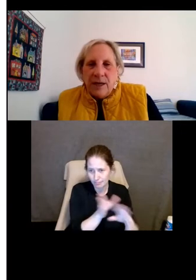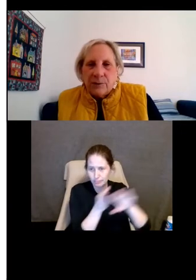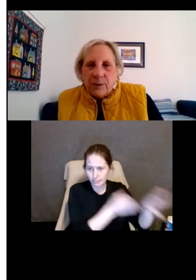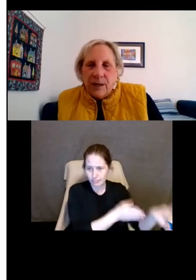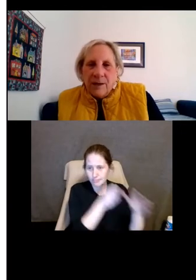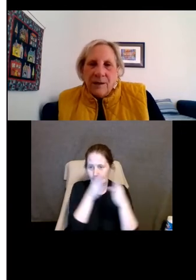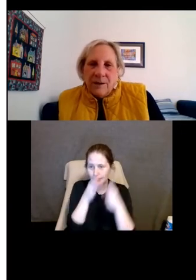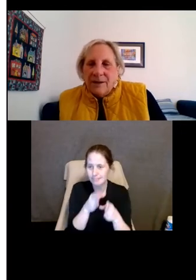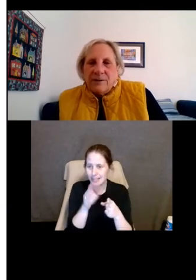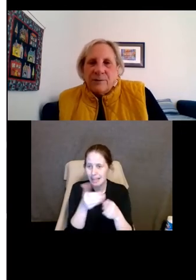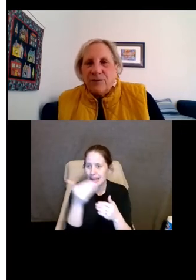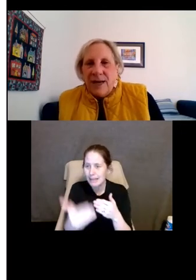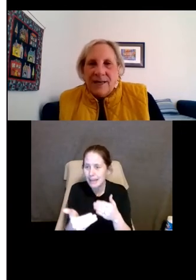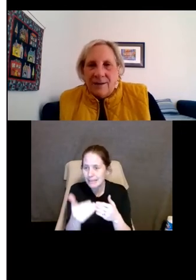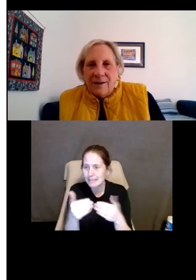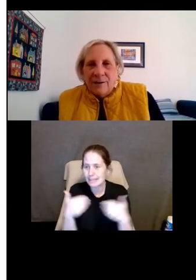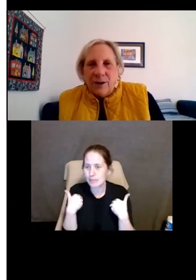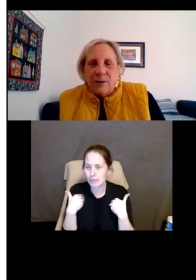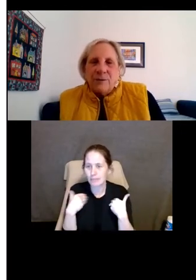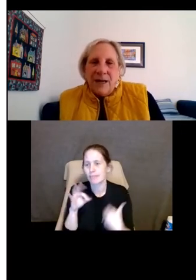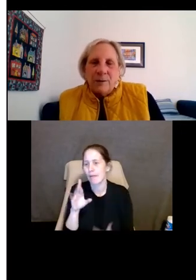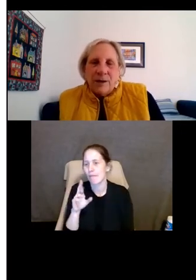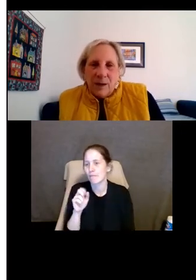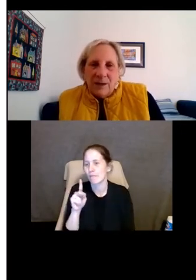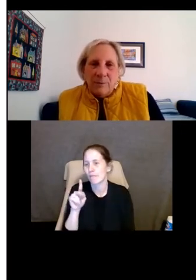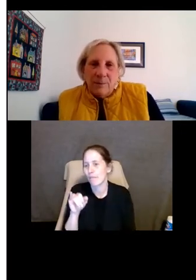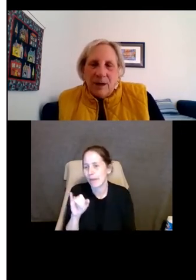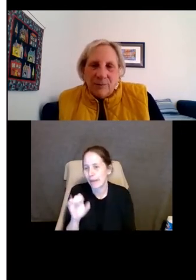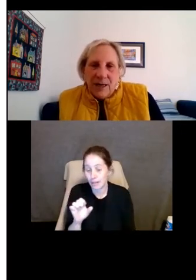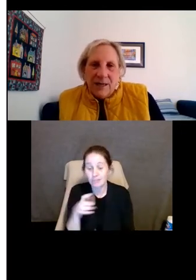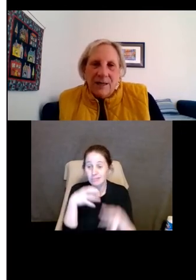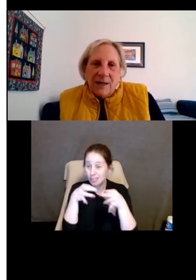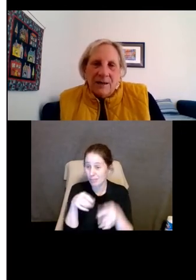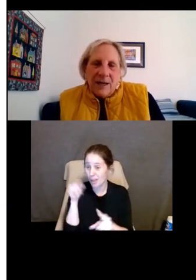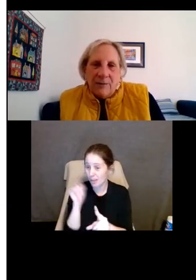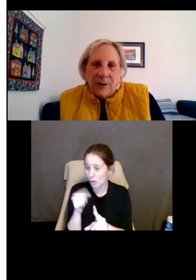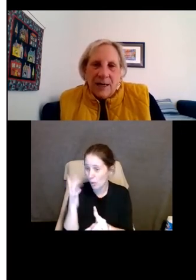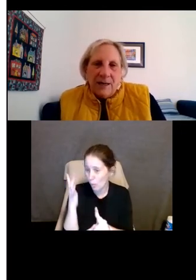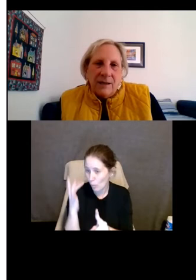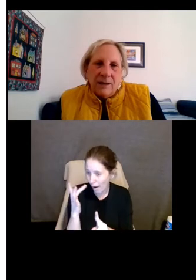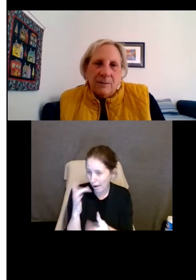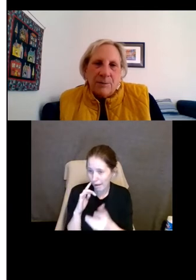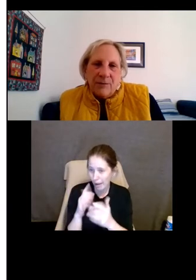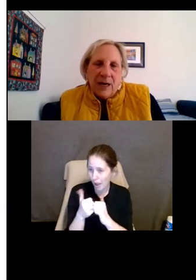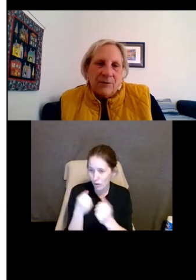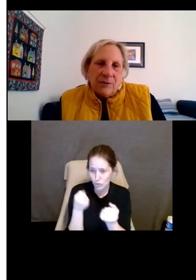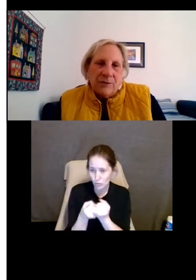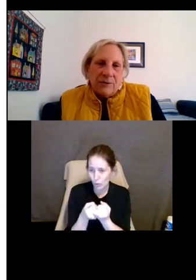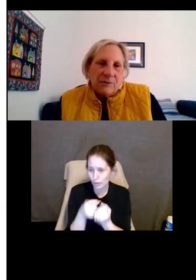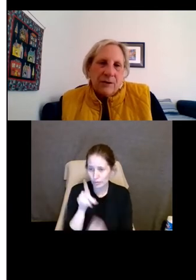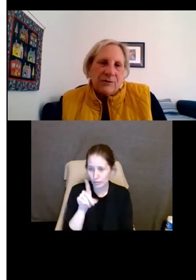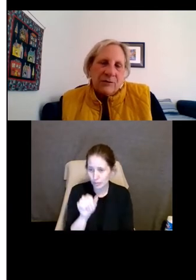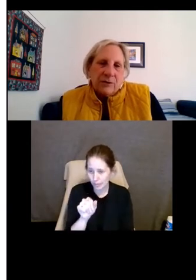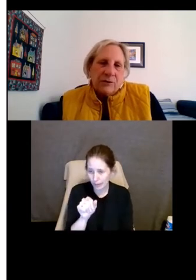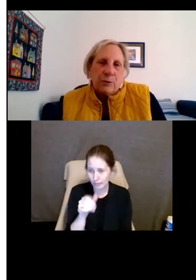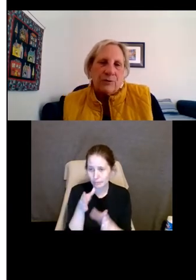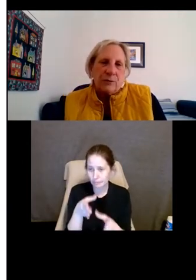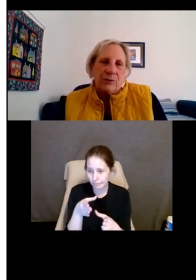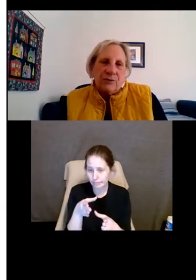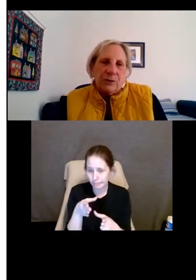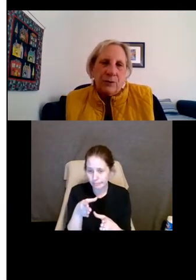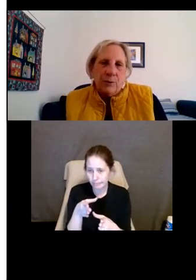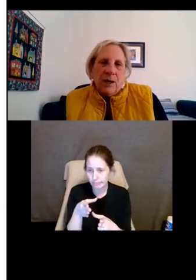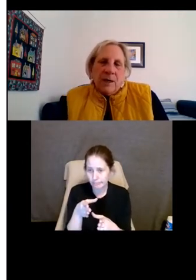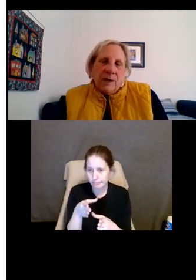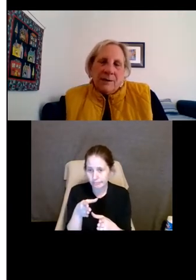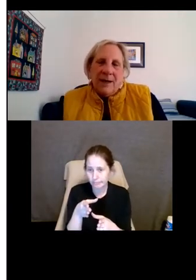move on to the next one. That's Frankie. So now explain to me about Frankie and how Frankie provides us assistance or